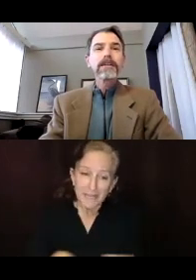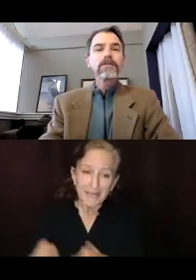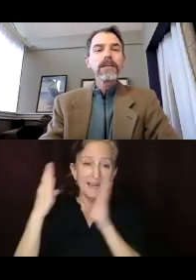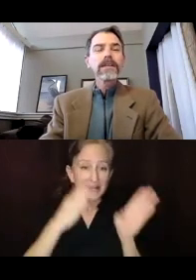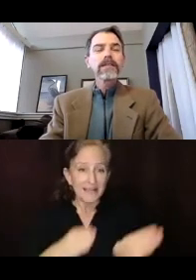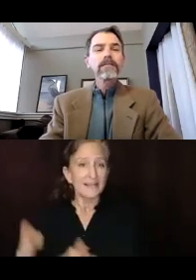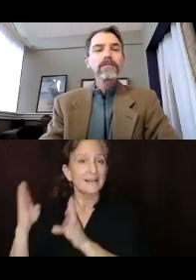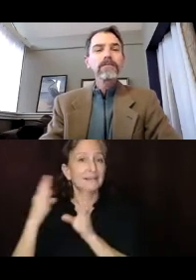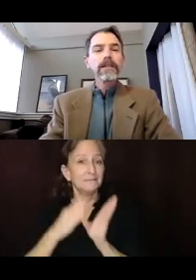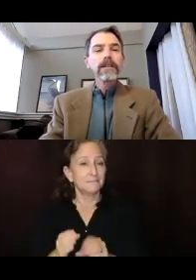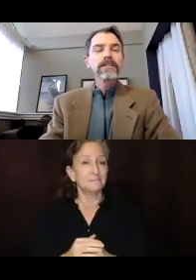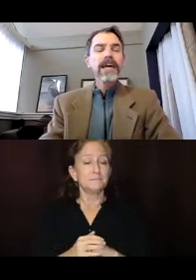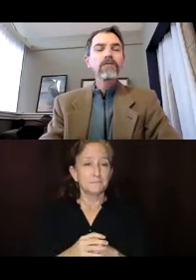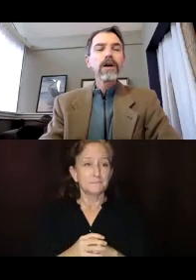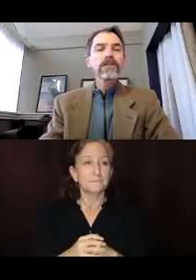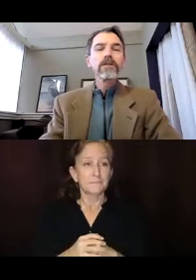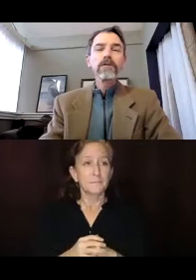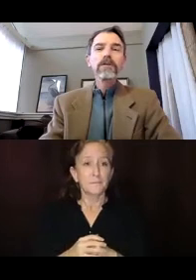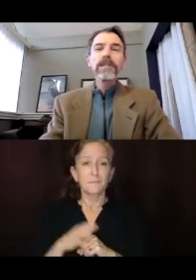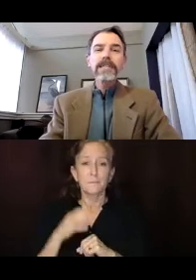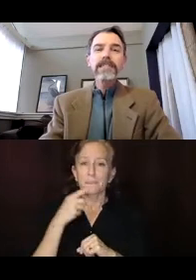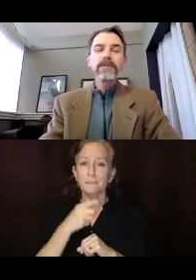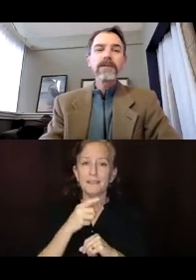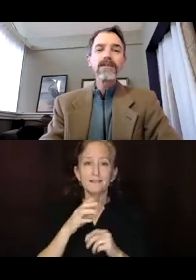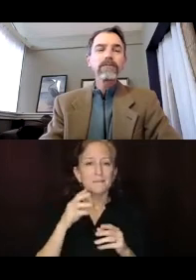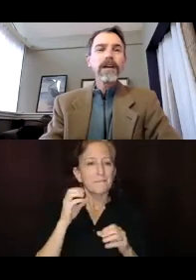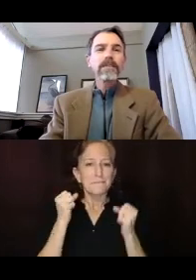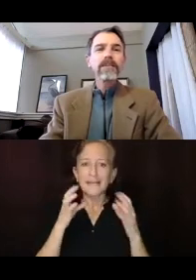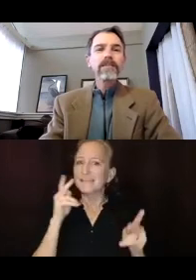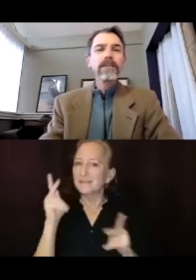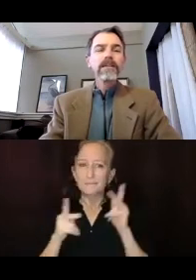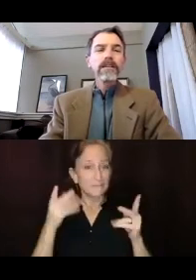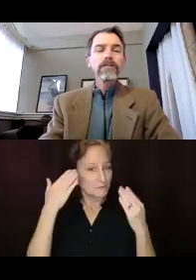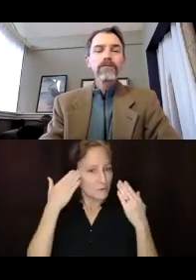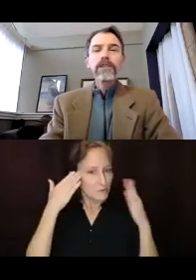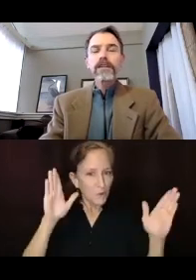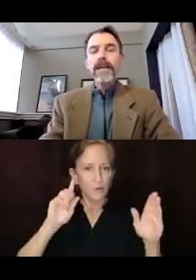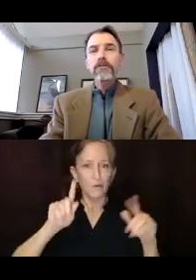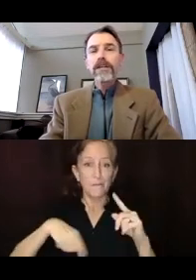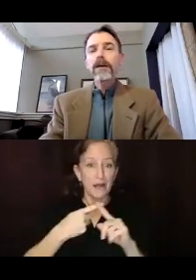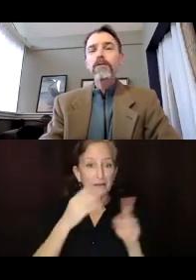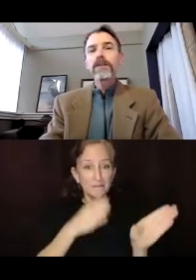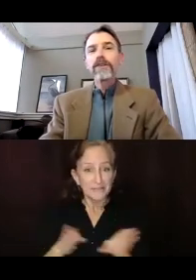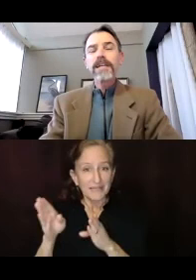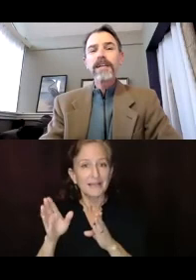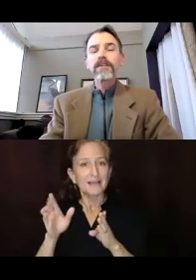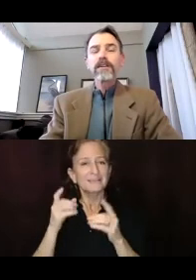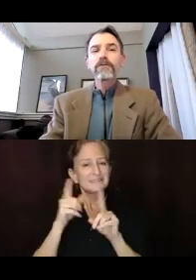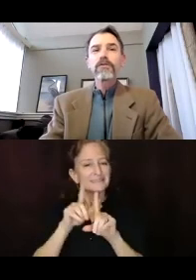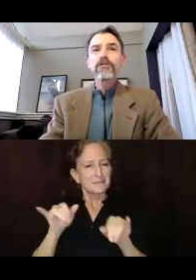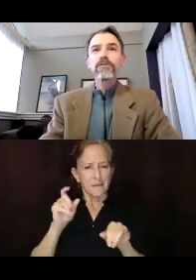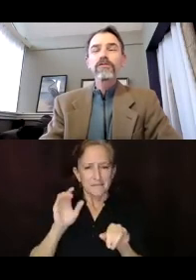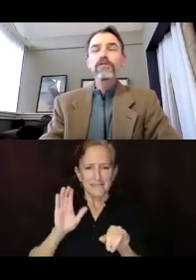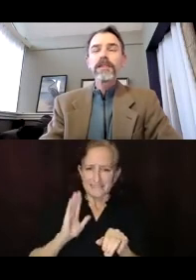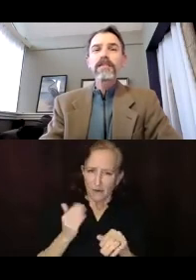And it is, it's not as well known as we would like it to be, but it's a process that we've really established in how we're going to finance our